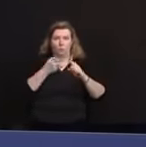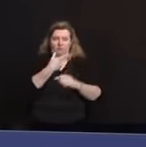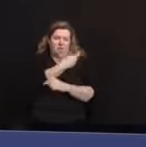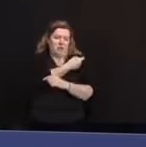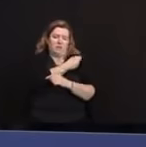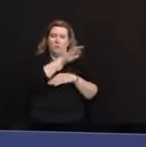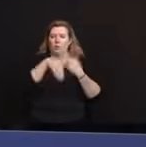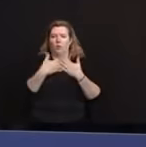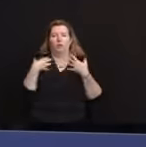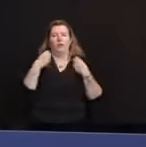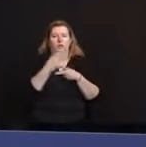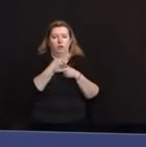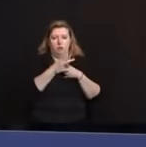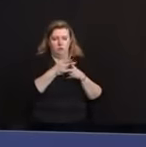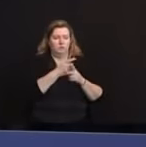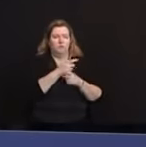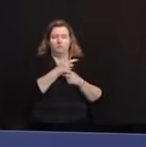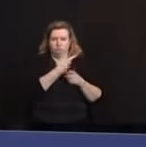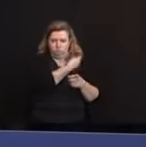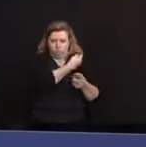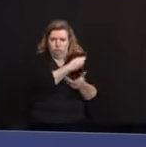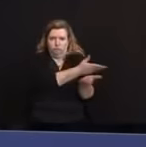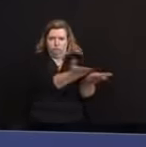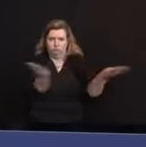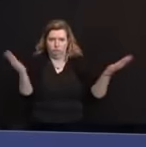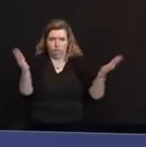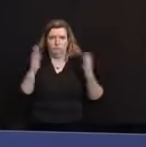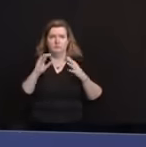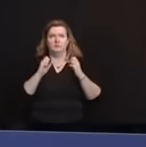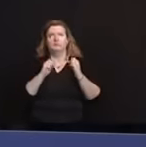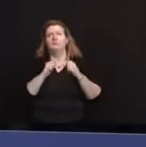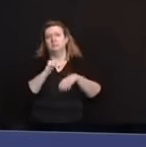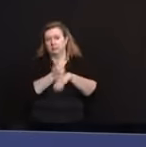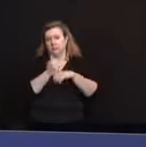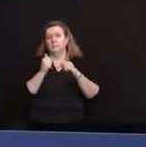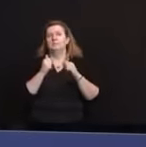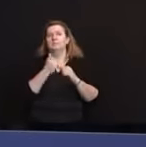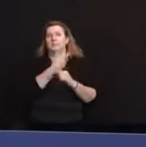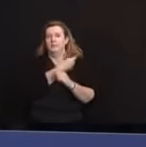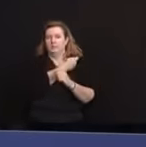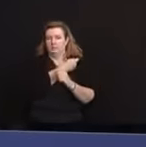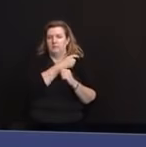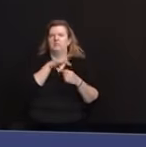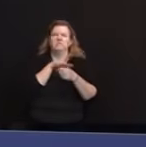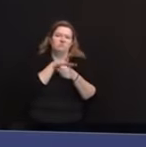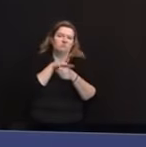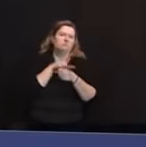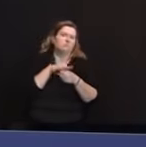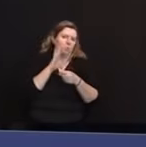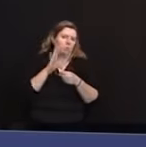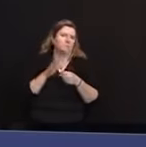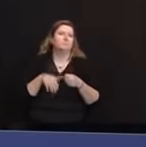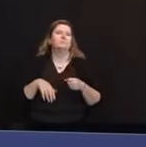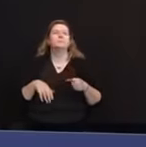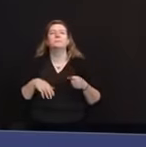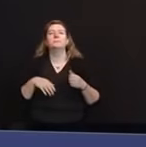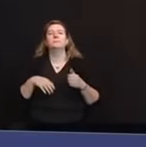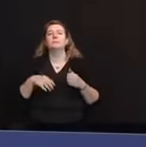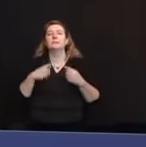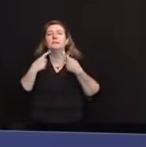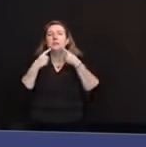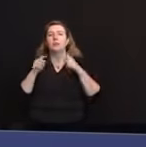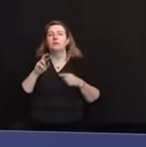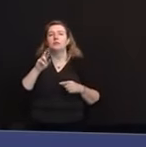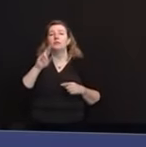vaccination sites. Today, we are announcing a very exciting partnership with Rite Aid to